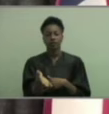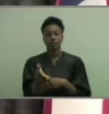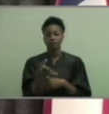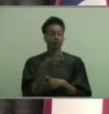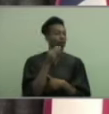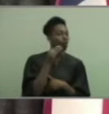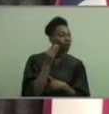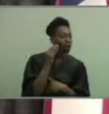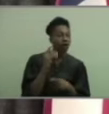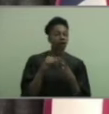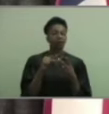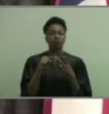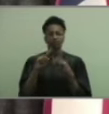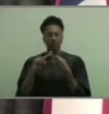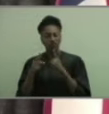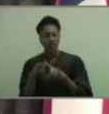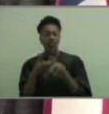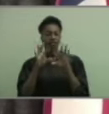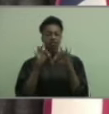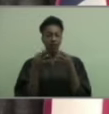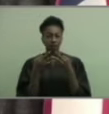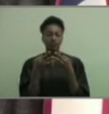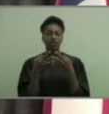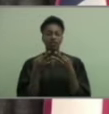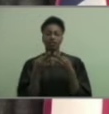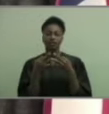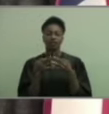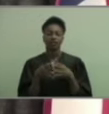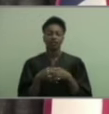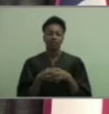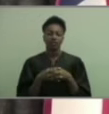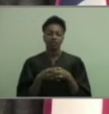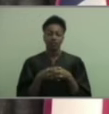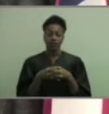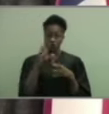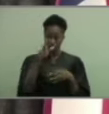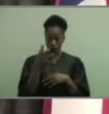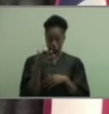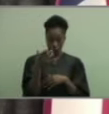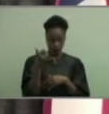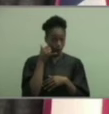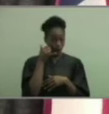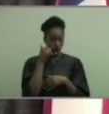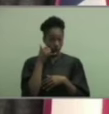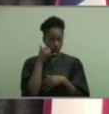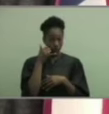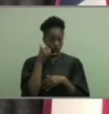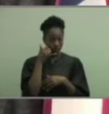home or with friends and family, take out your phone